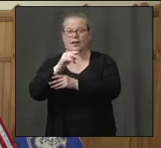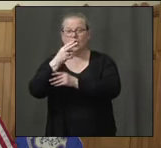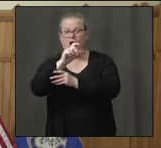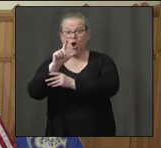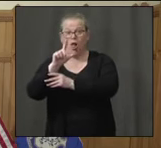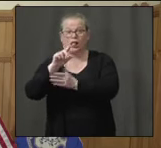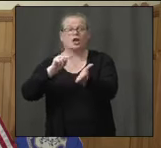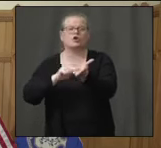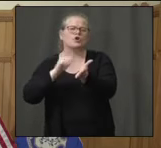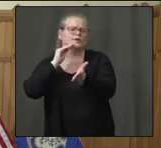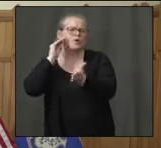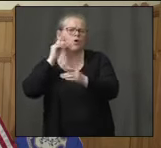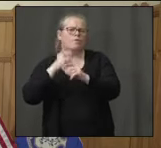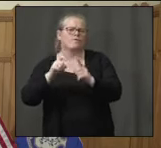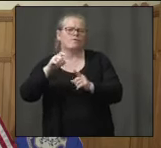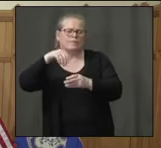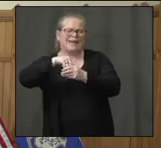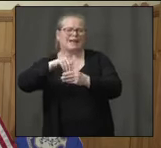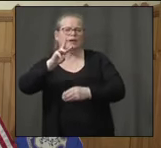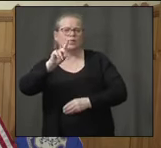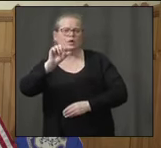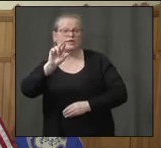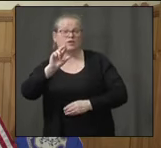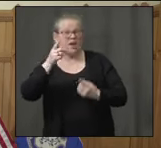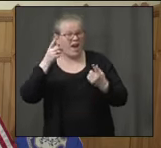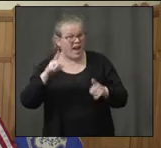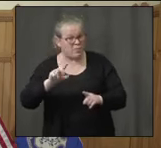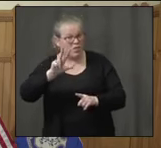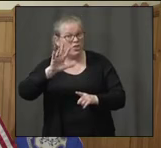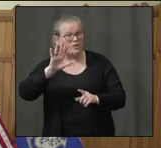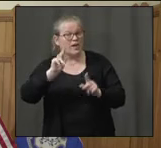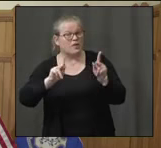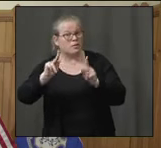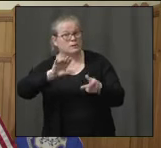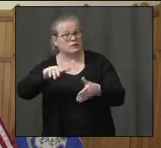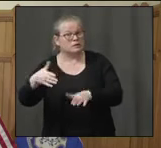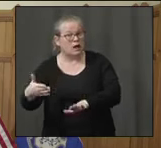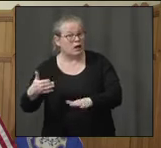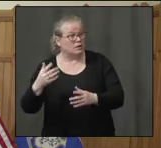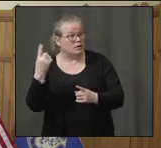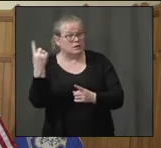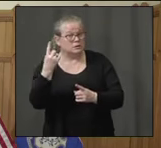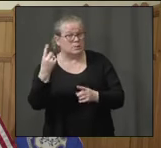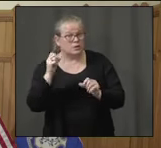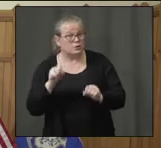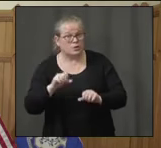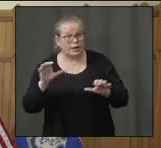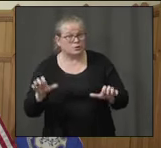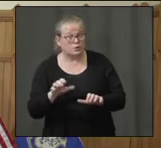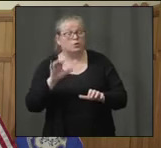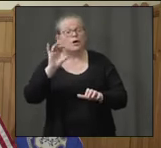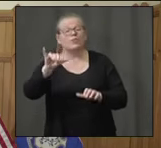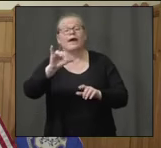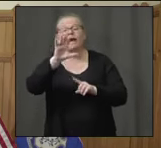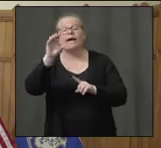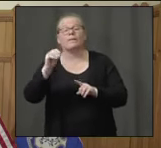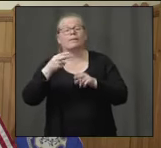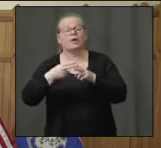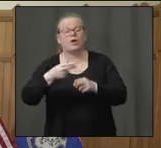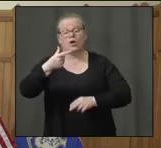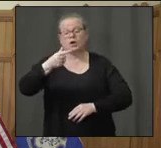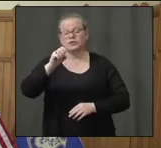Is there anything that can be done to whack companies like Genesis, which owns that facility and others, into shape? Are they